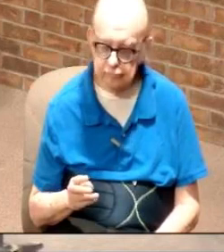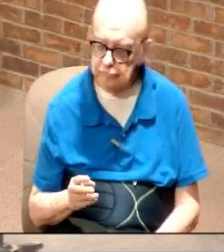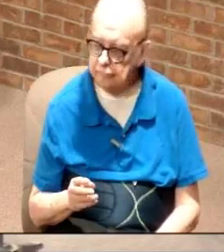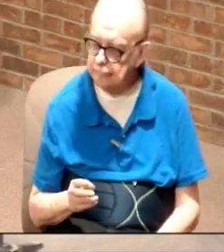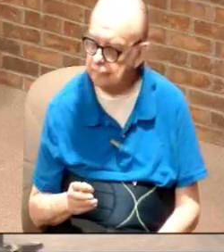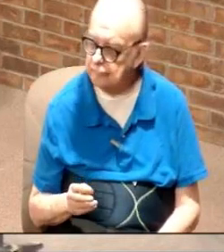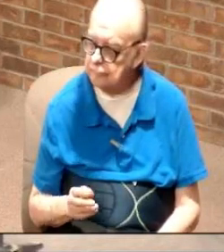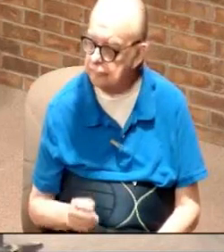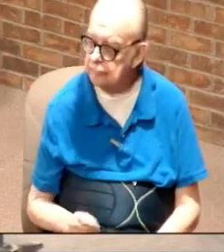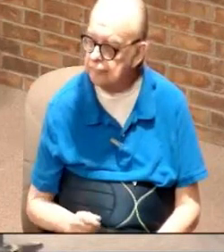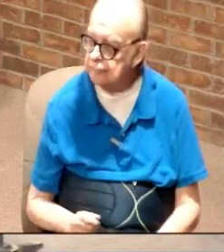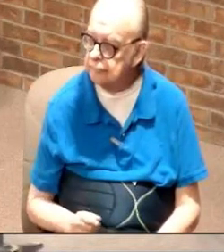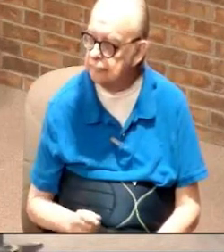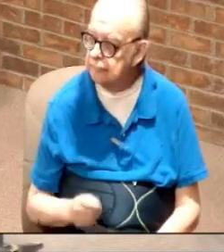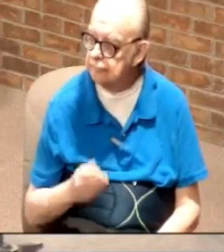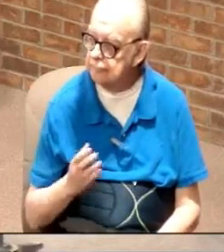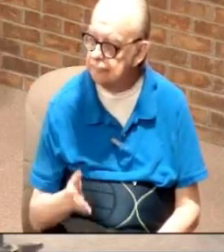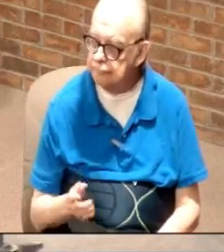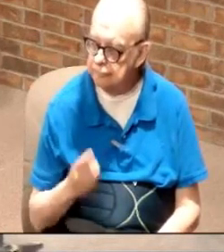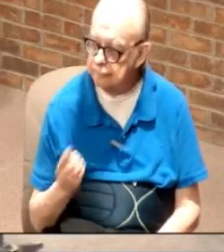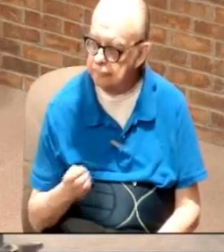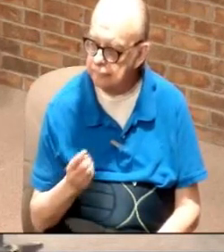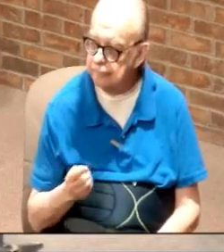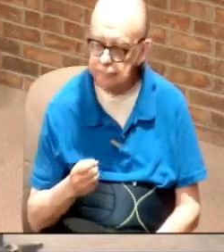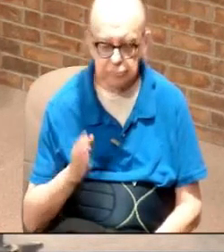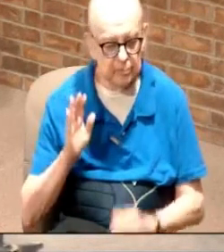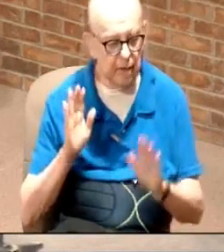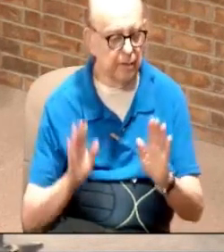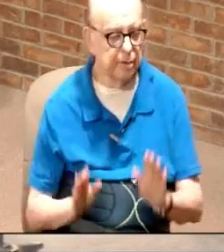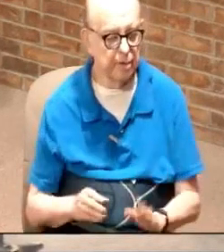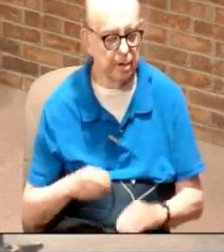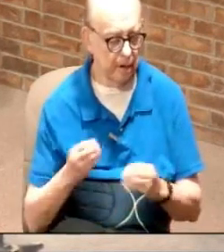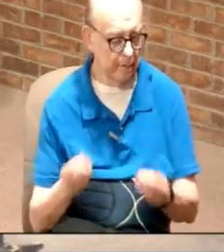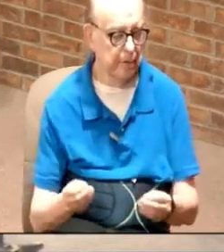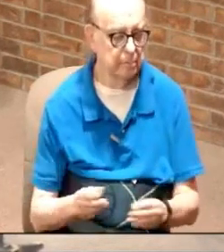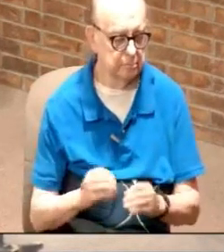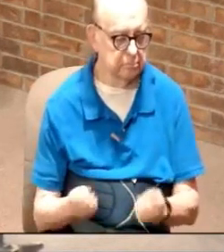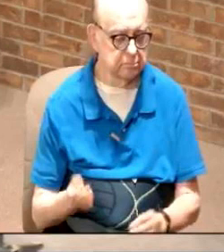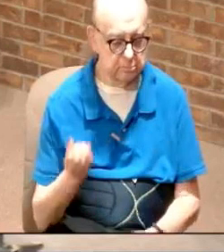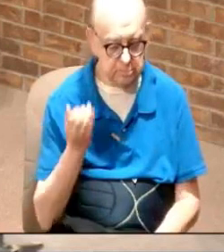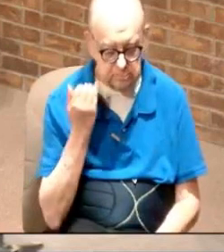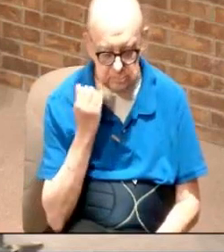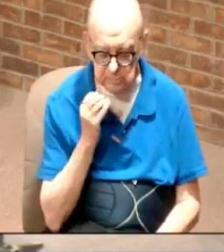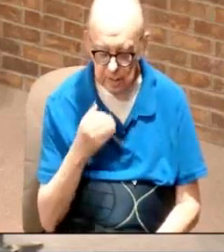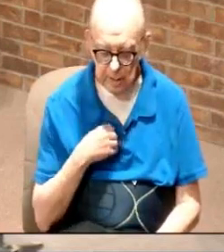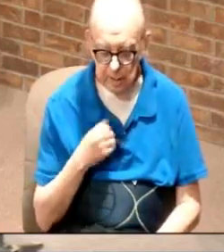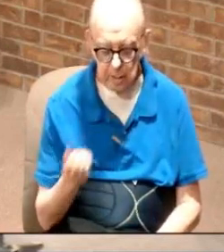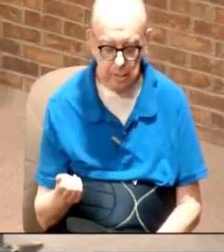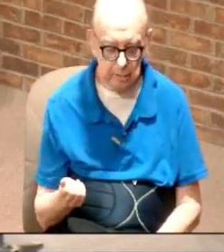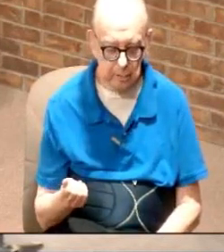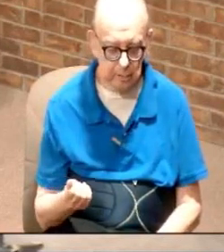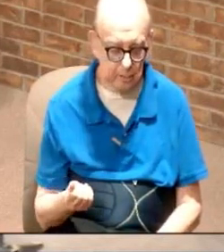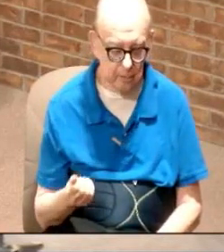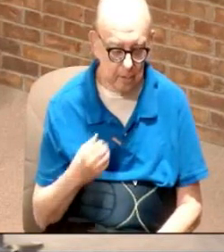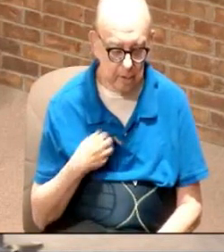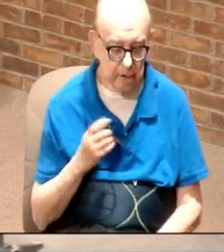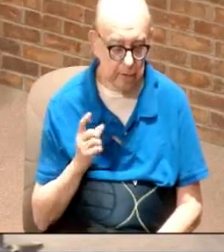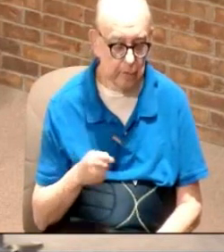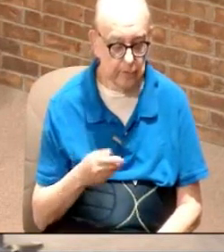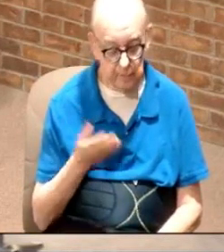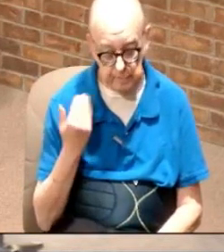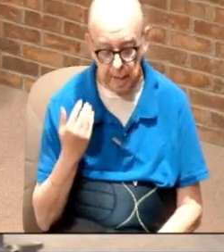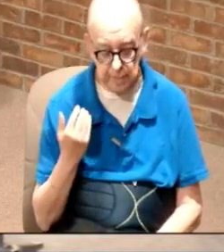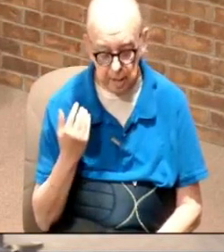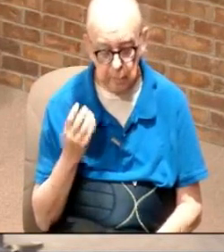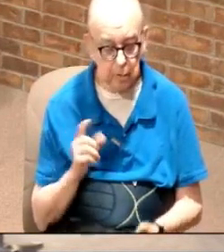across from the Welcome Center. It's right there, always will be every Sunday. And if you don't have any from the other ones and you need it, let me know and